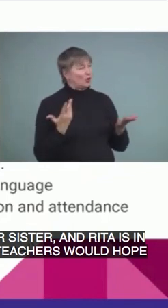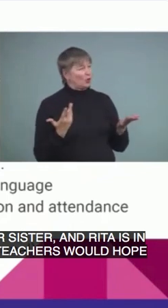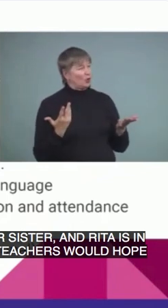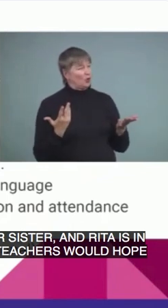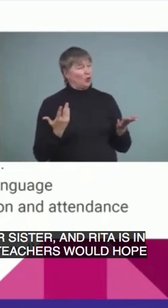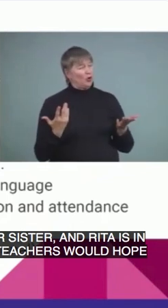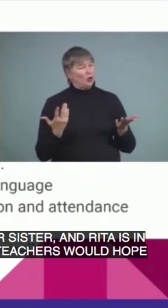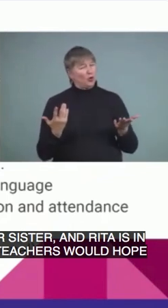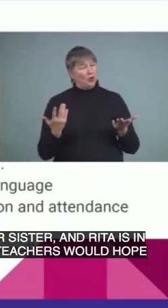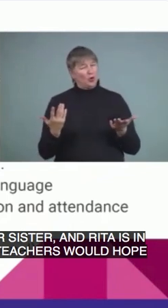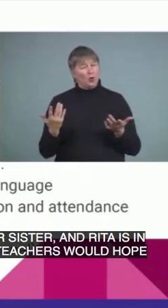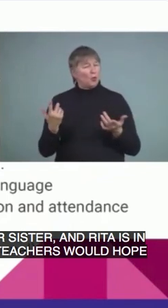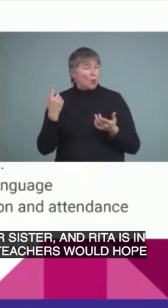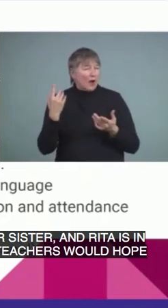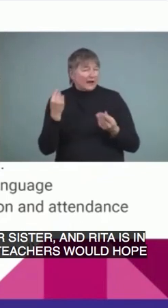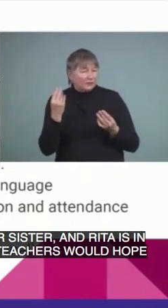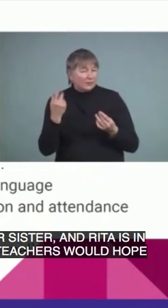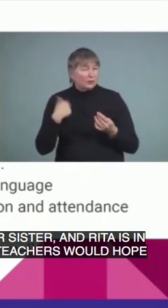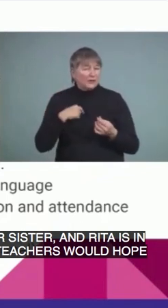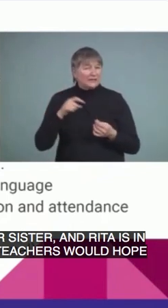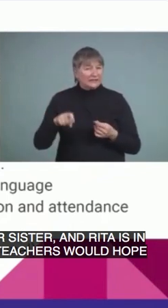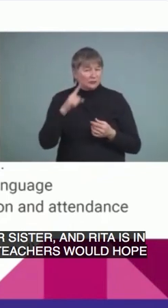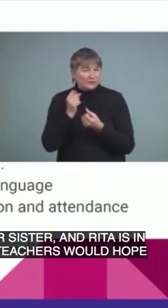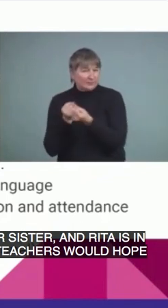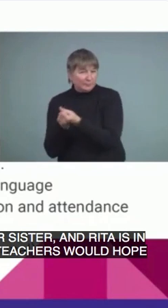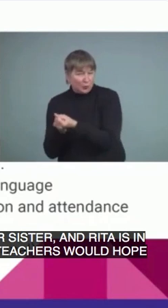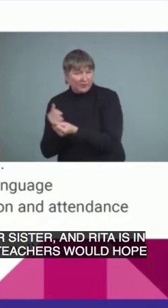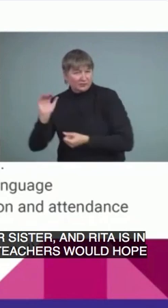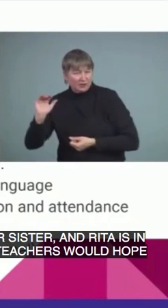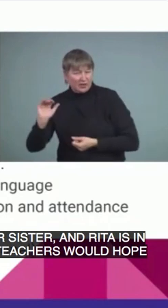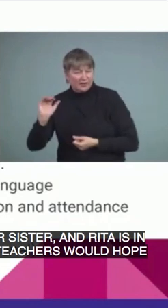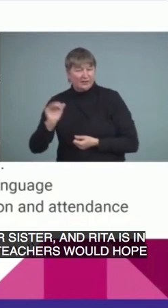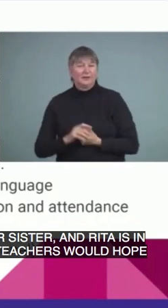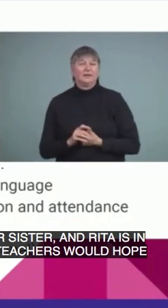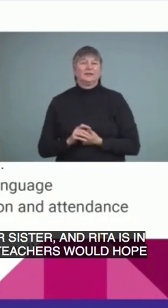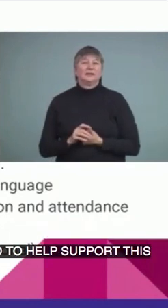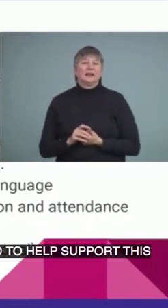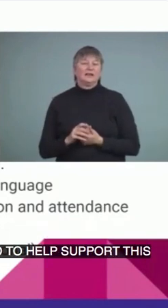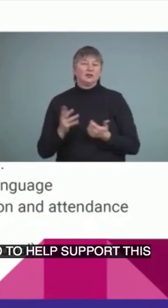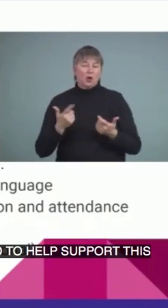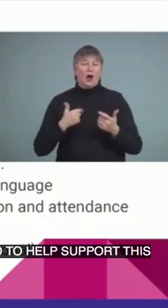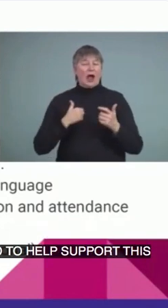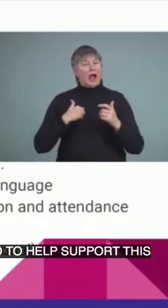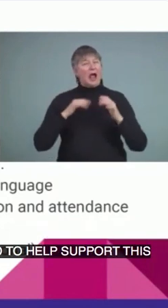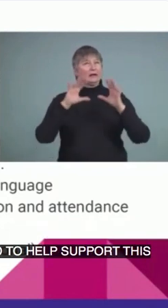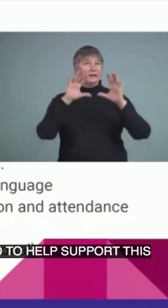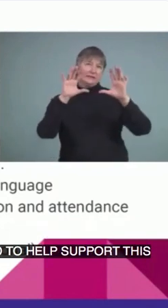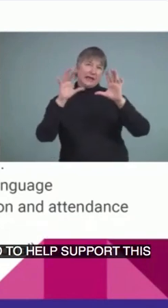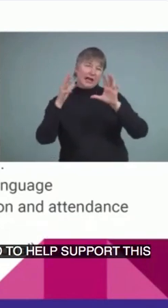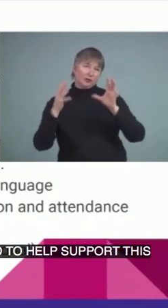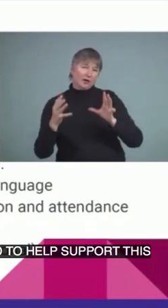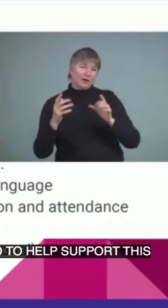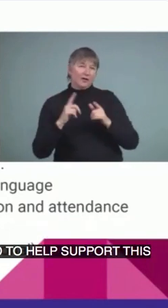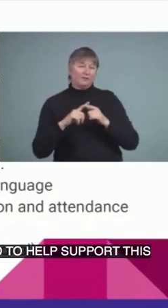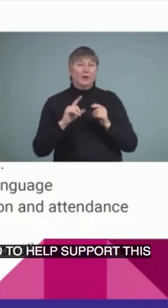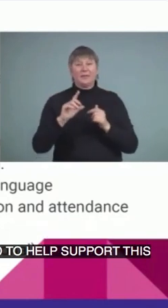information do we need to help support this child. I've kind of categorized it again thinking about sort of a